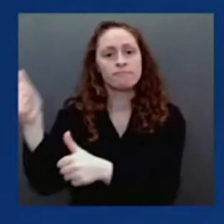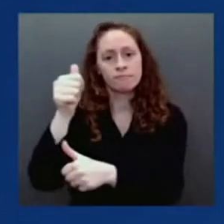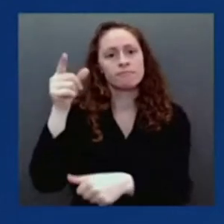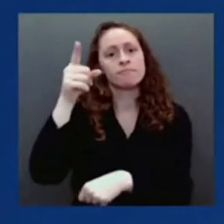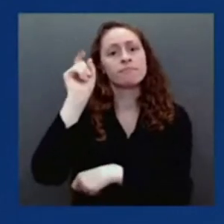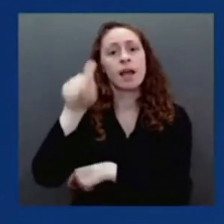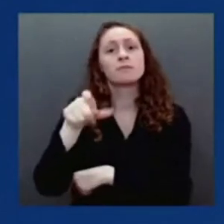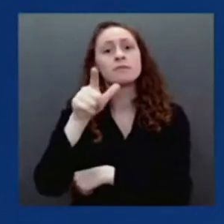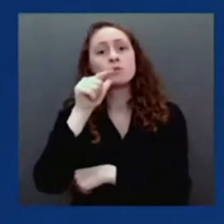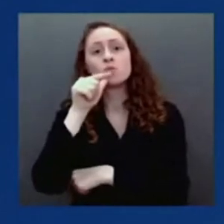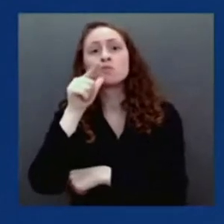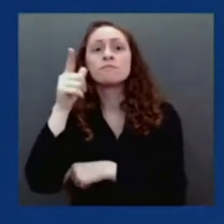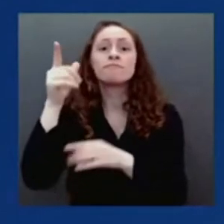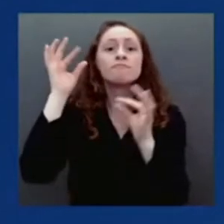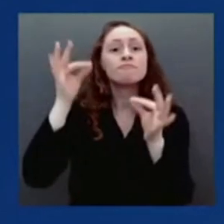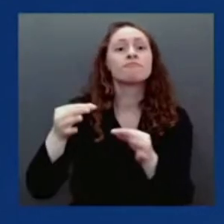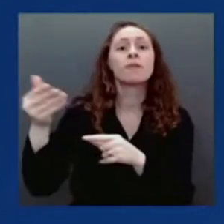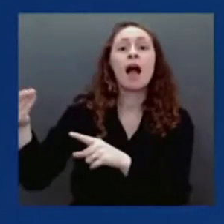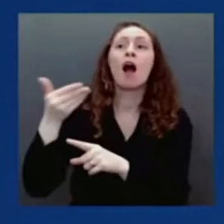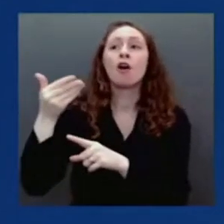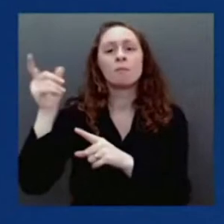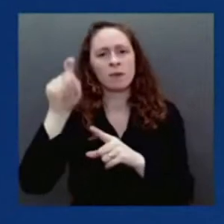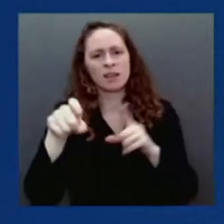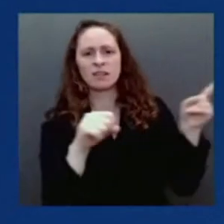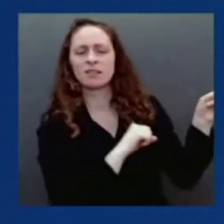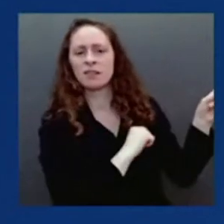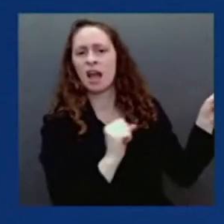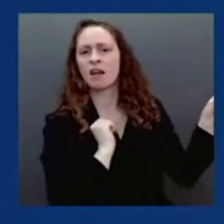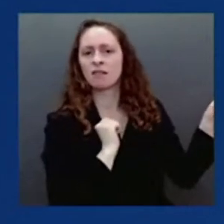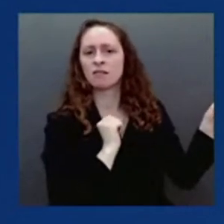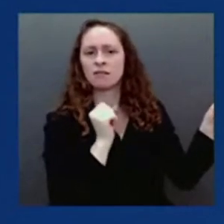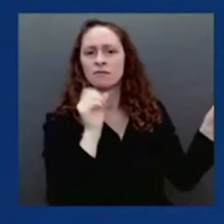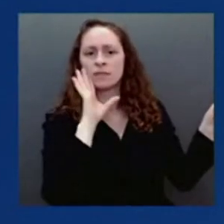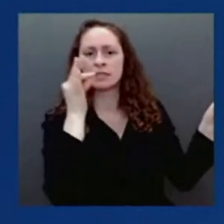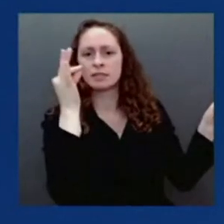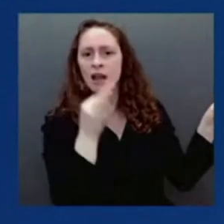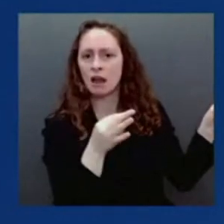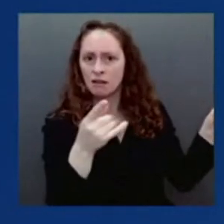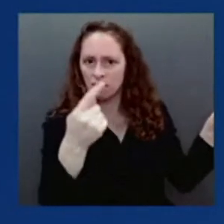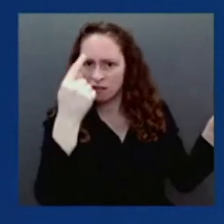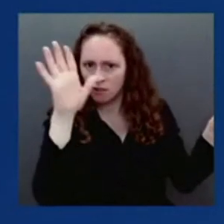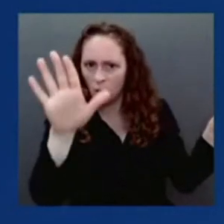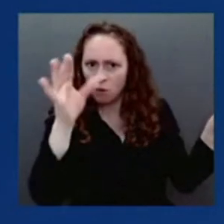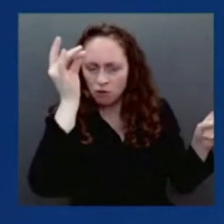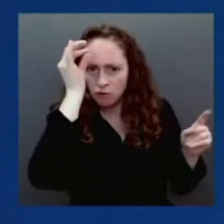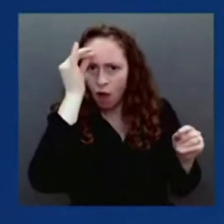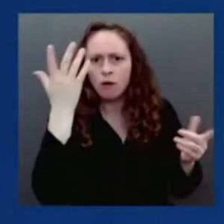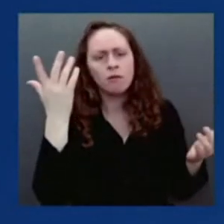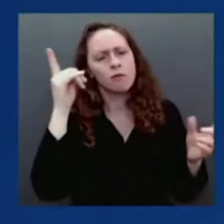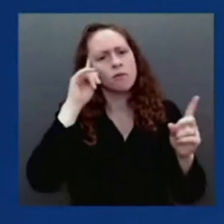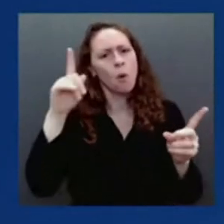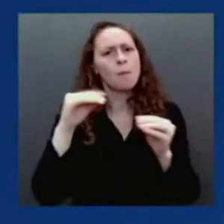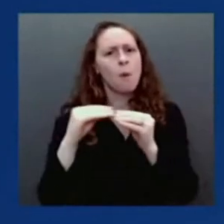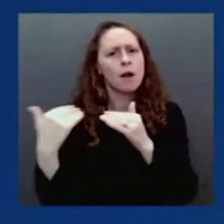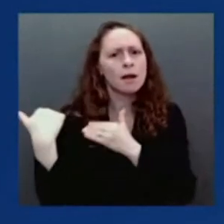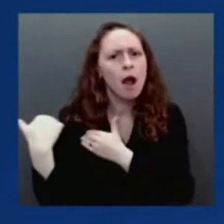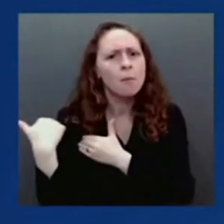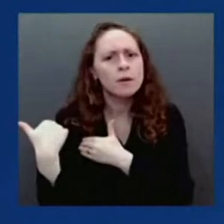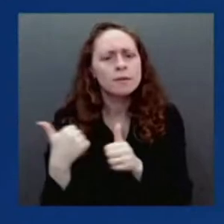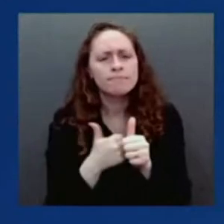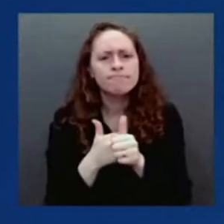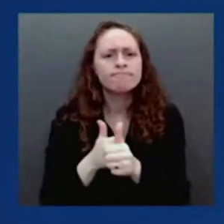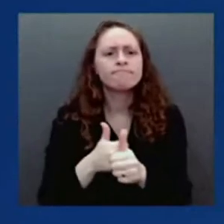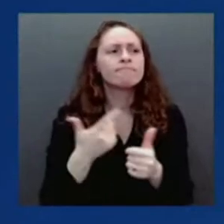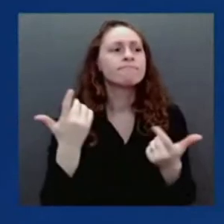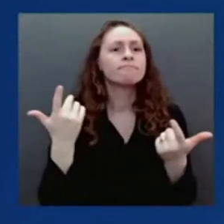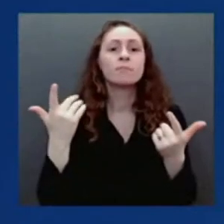do you believe that this will strengthen accountability during future public health responses? Or do you think that the idea has downsized? Let me let me